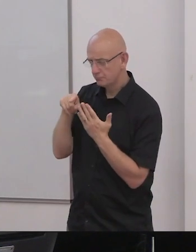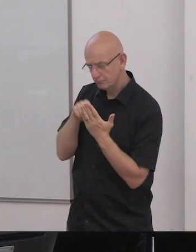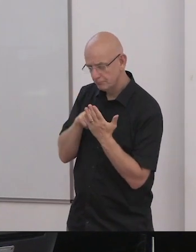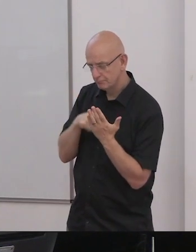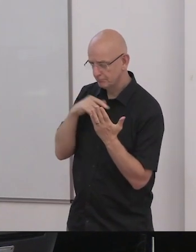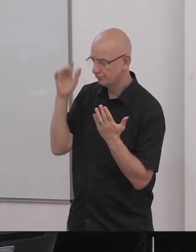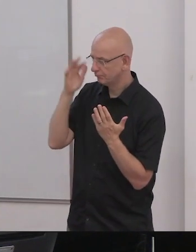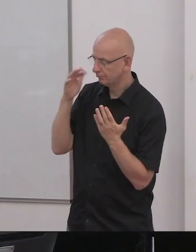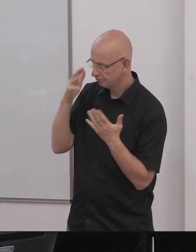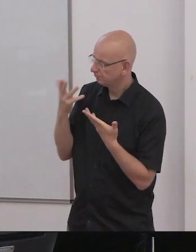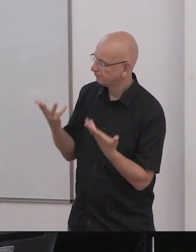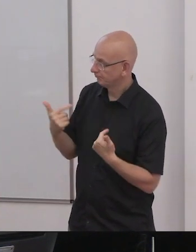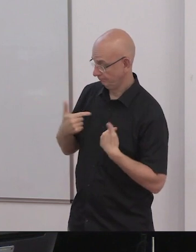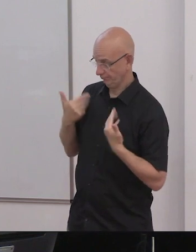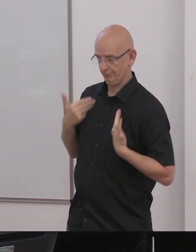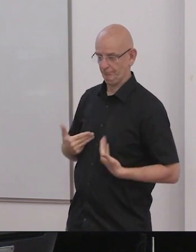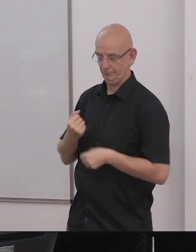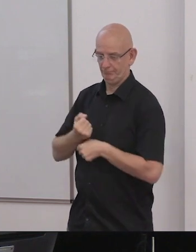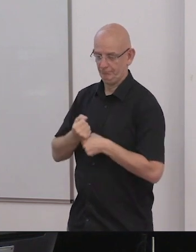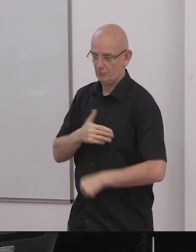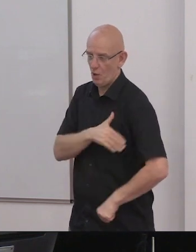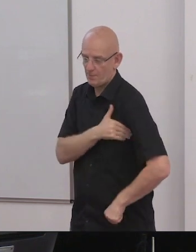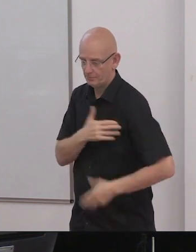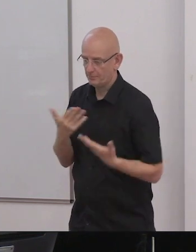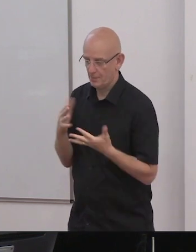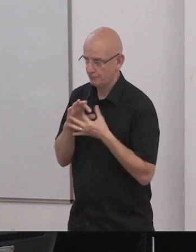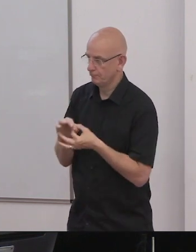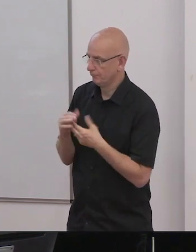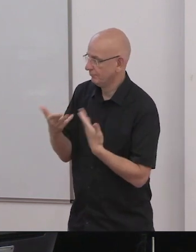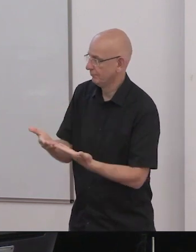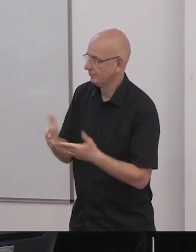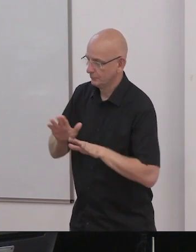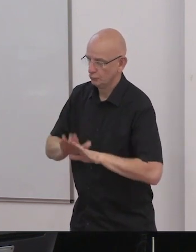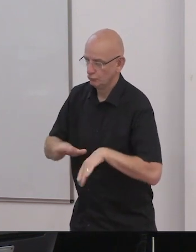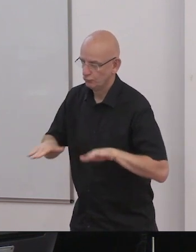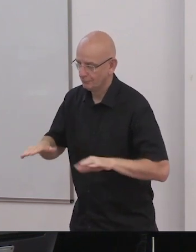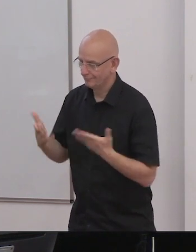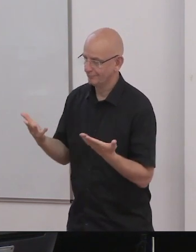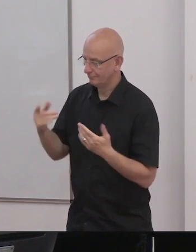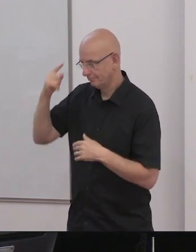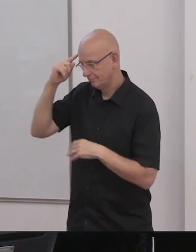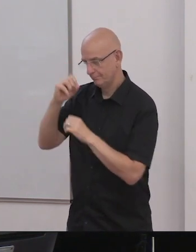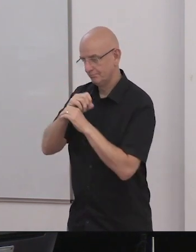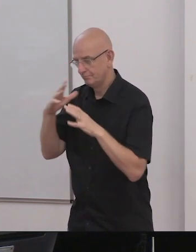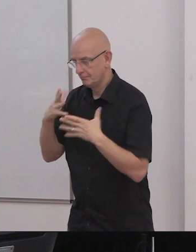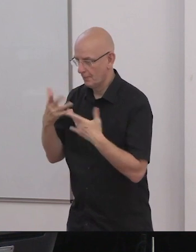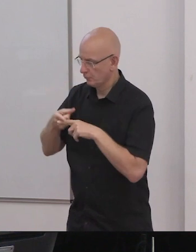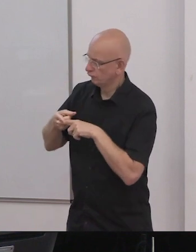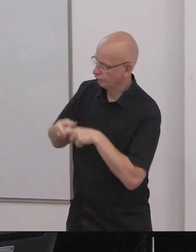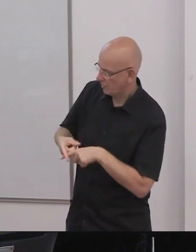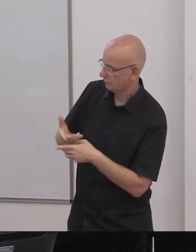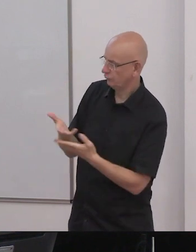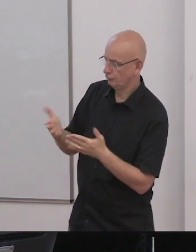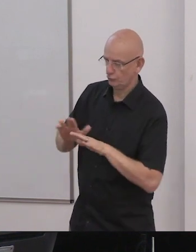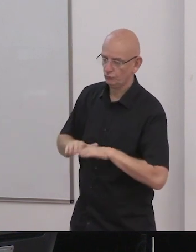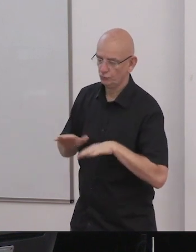You know, I always talk about where we do our best to include children in various different ways, whether it's children with disabilities